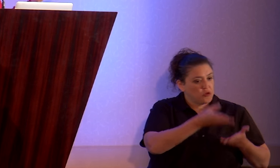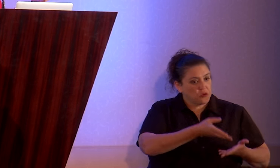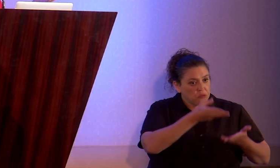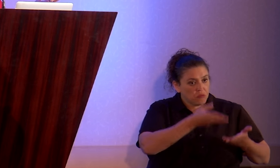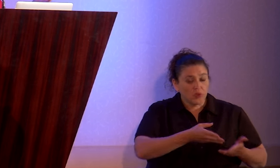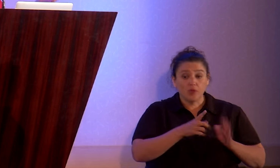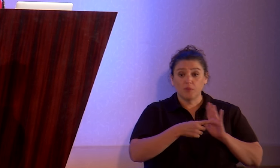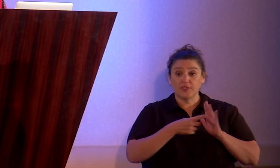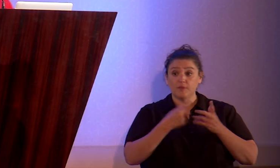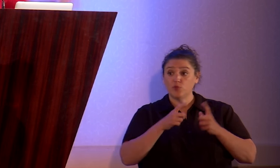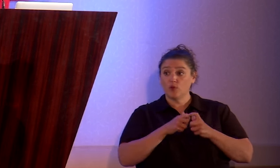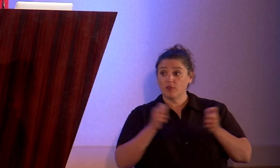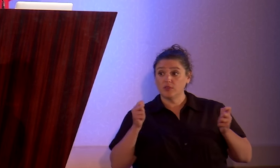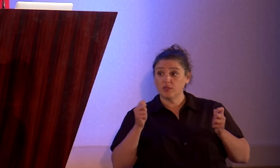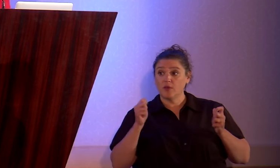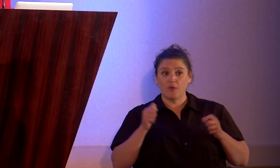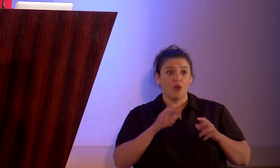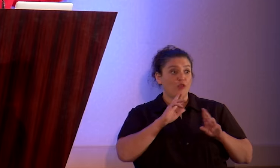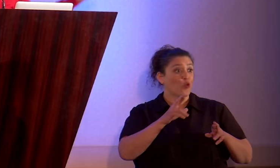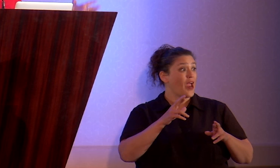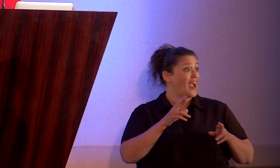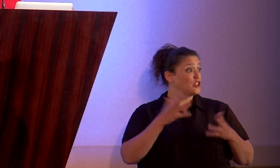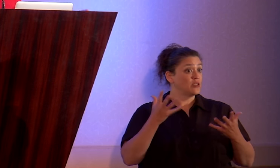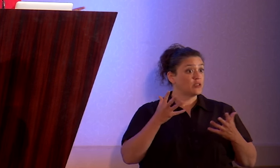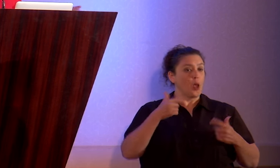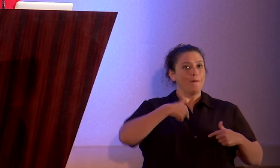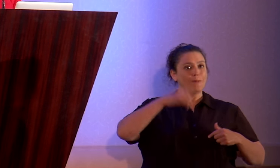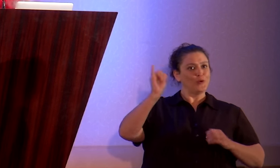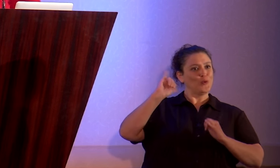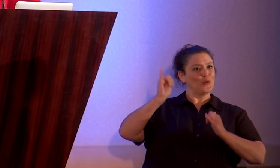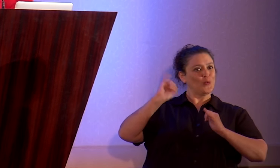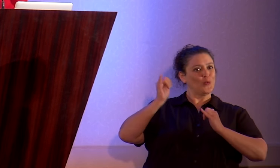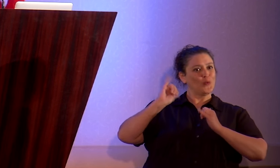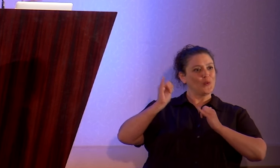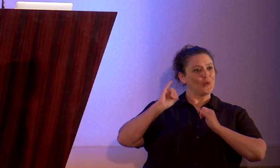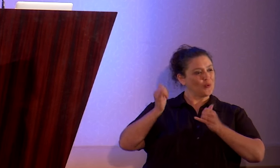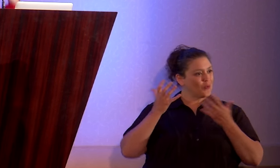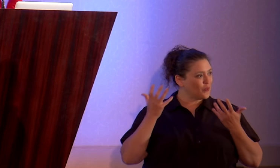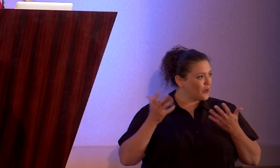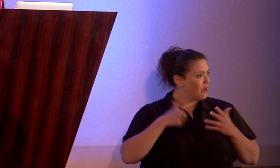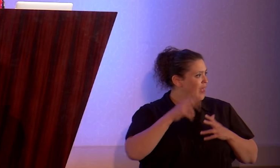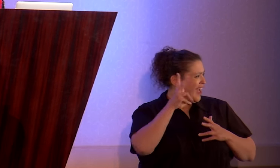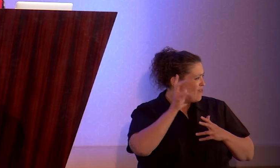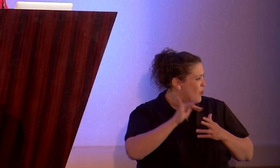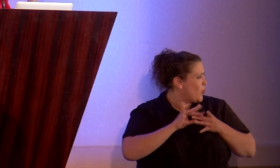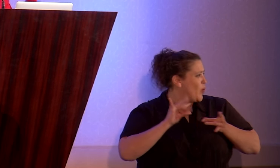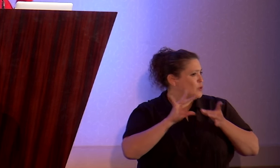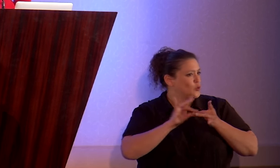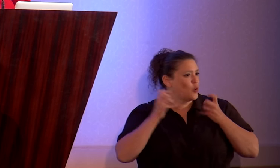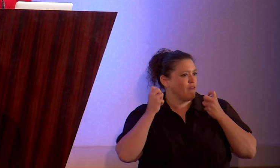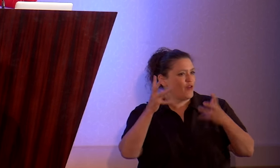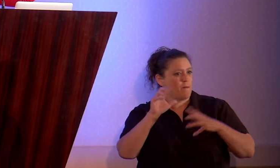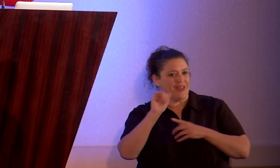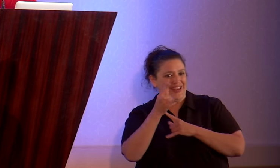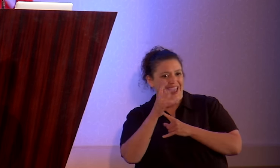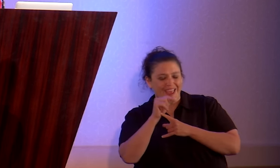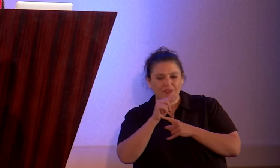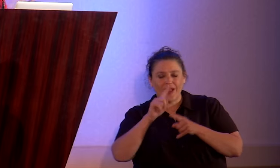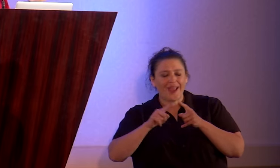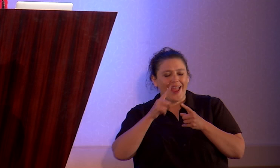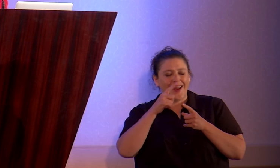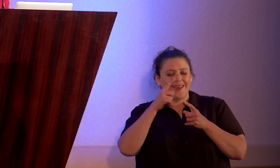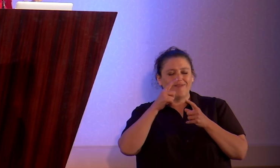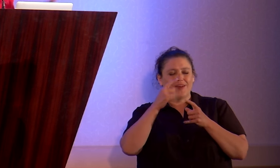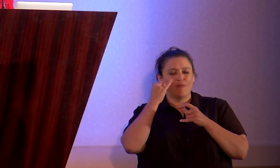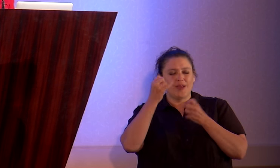Sometimes when atheists come out, the reaction is, me too. I mean, I have heard this story from so many atheists, I cannot even tell you.